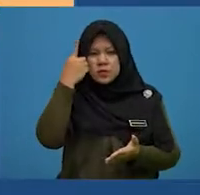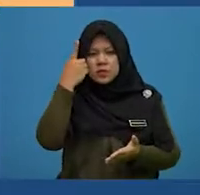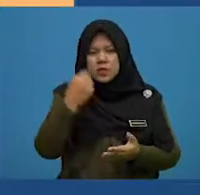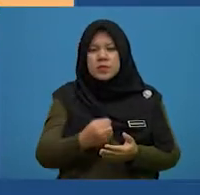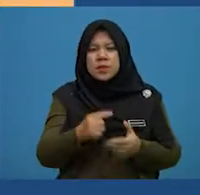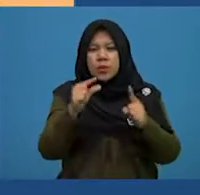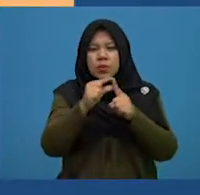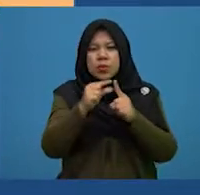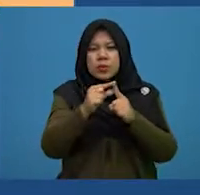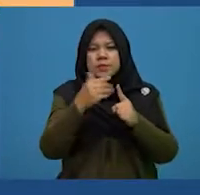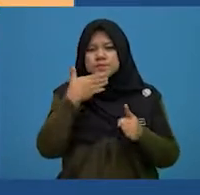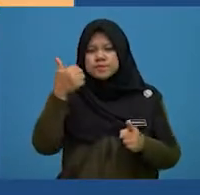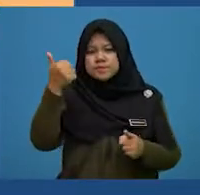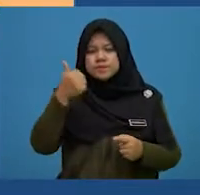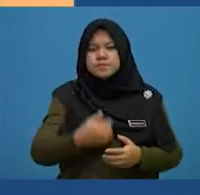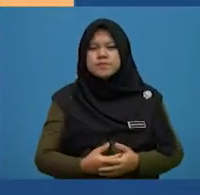the word better.